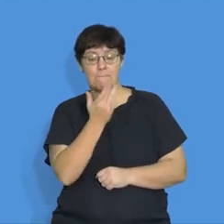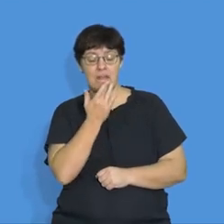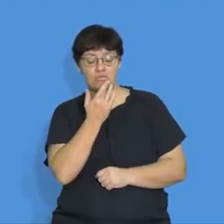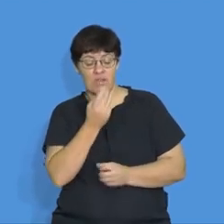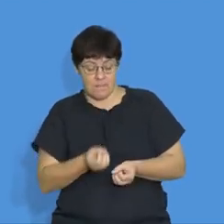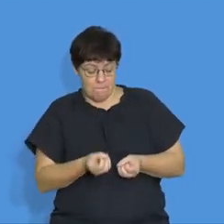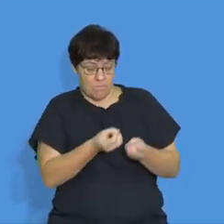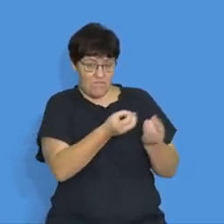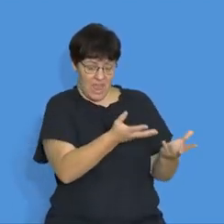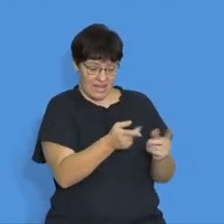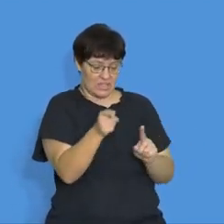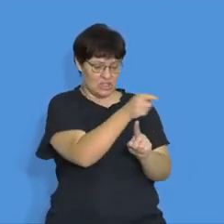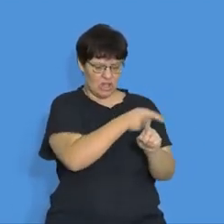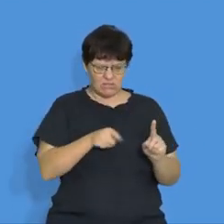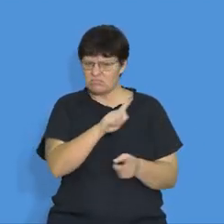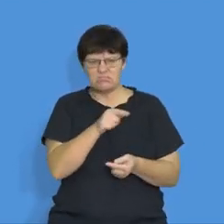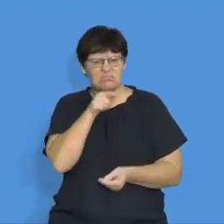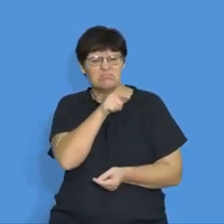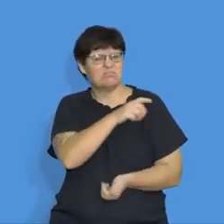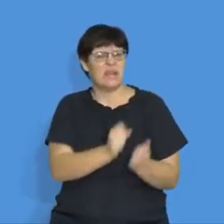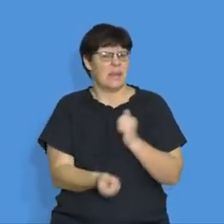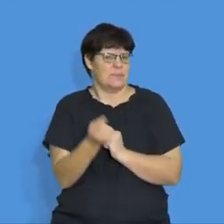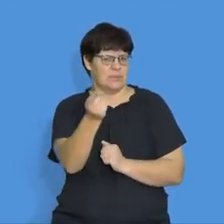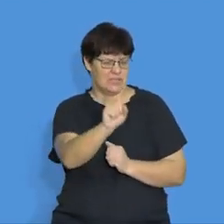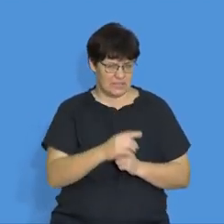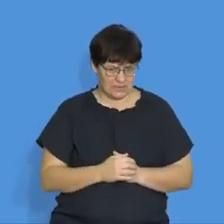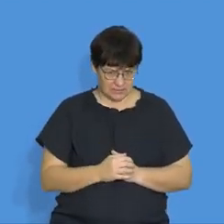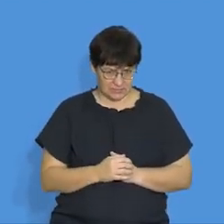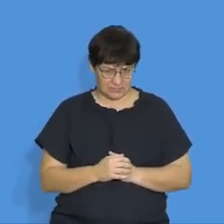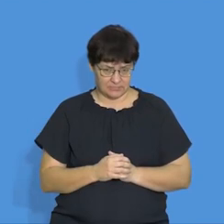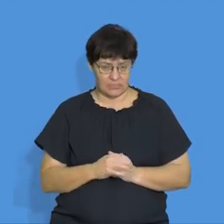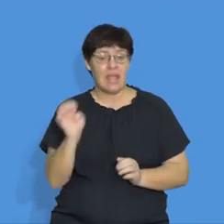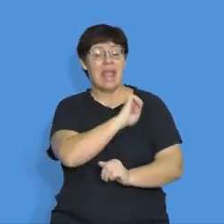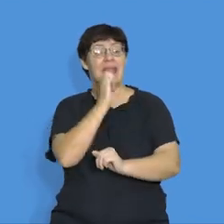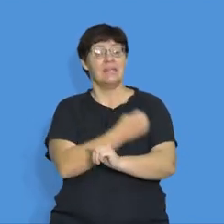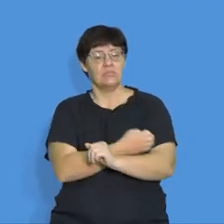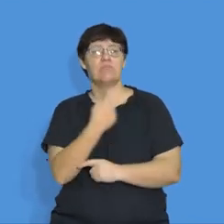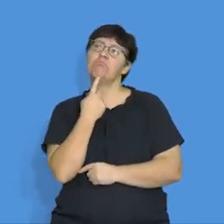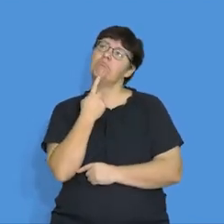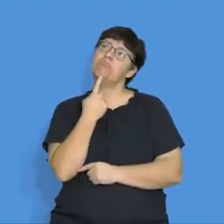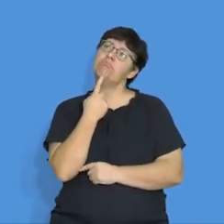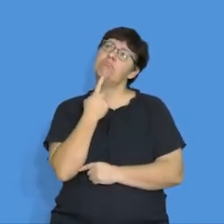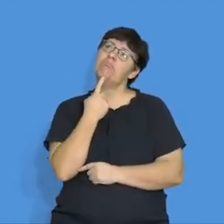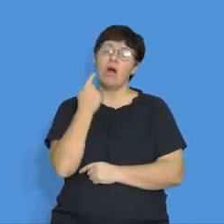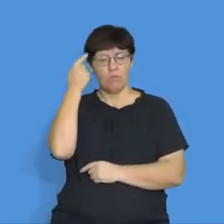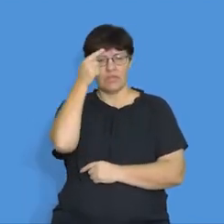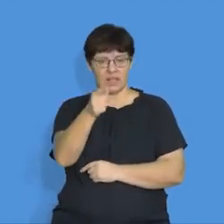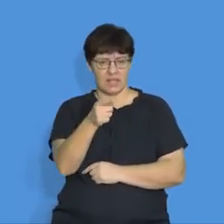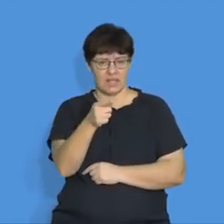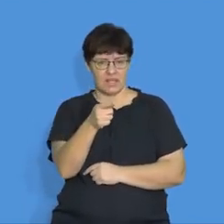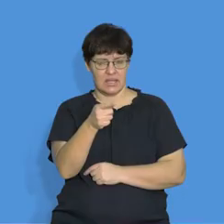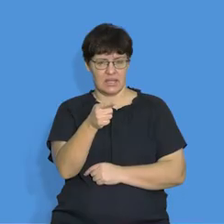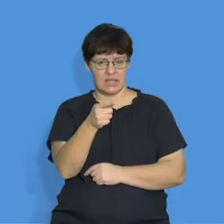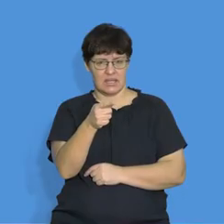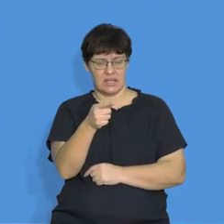in a circuit? Right. Immediately you talk of energy. You are tempted to obviously refer